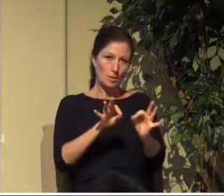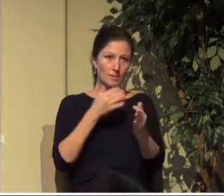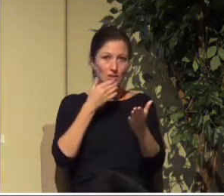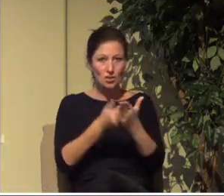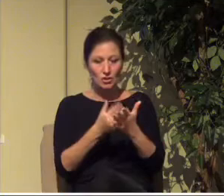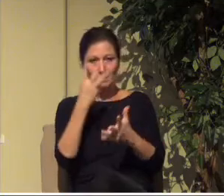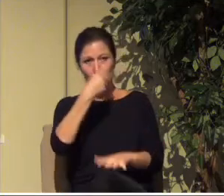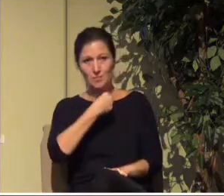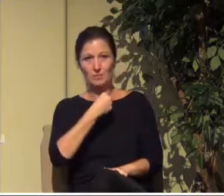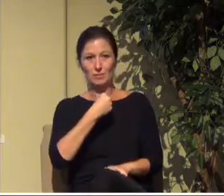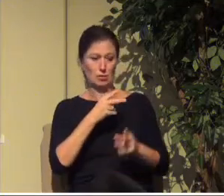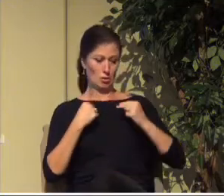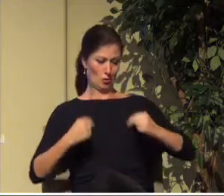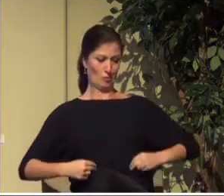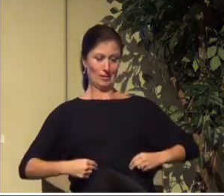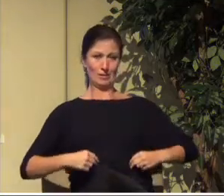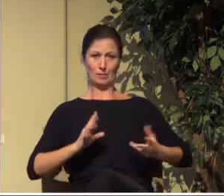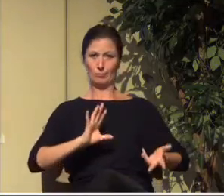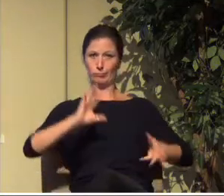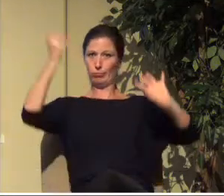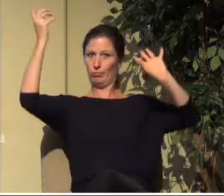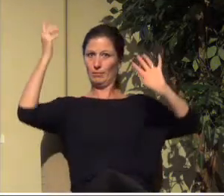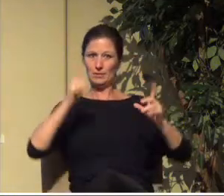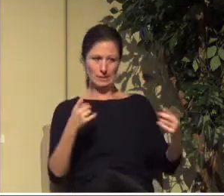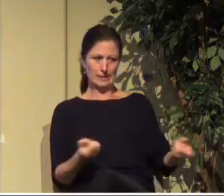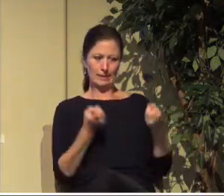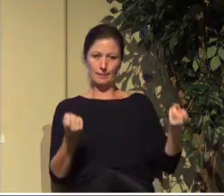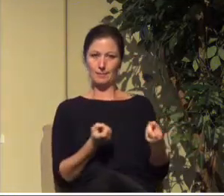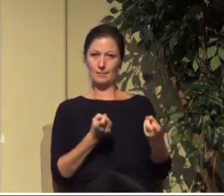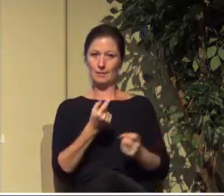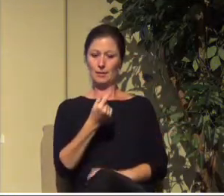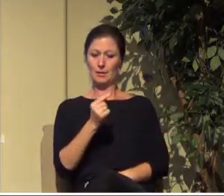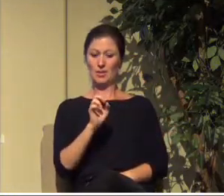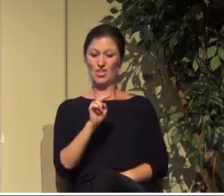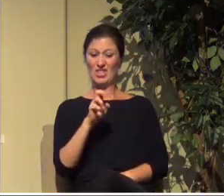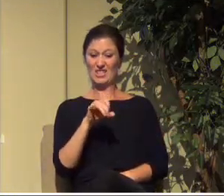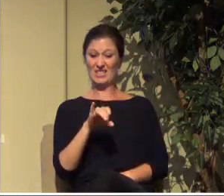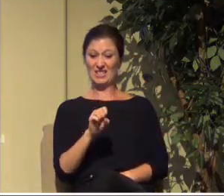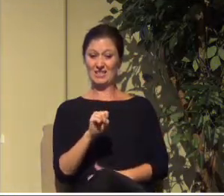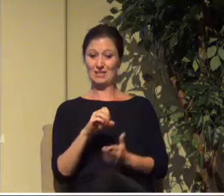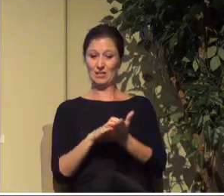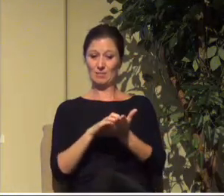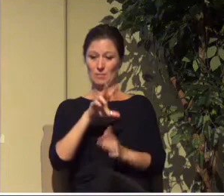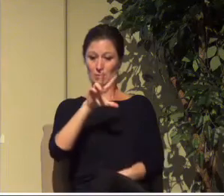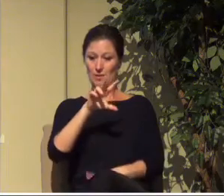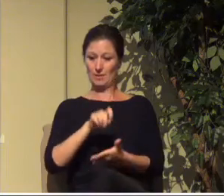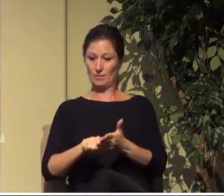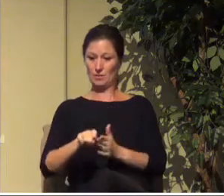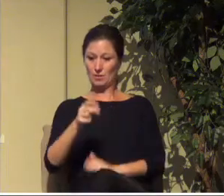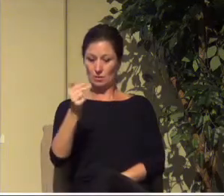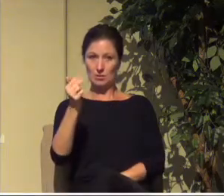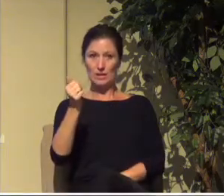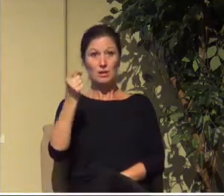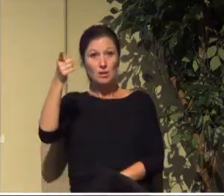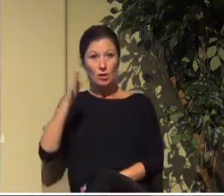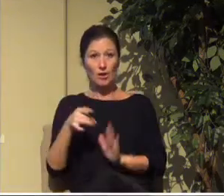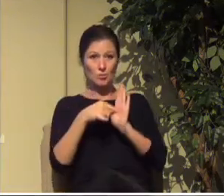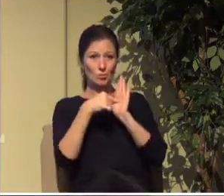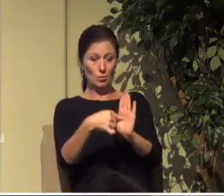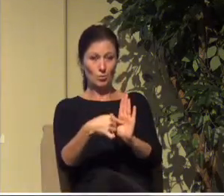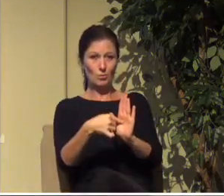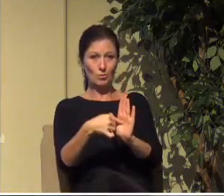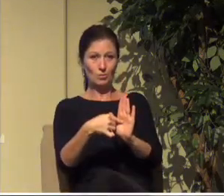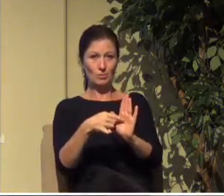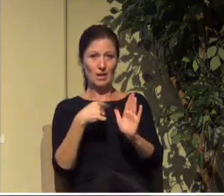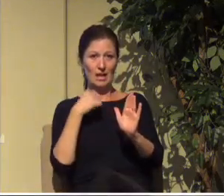sinned against God and messed it up and already right away Genesis 3 verse 15, God gives us a preview of the gospel. He says, I'm going to create, I'm going to